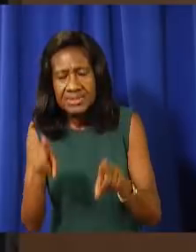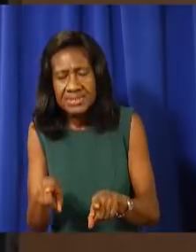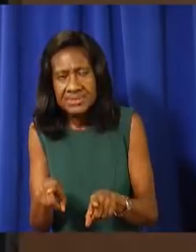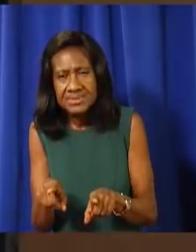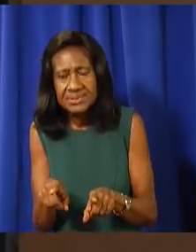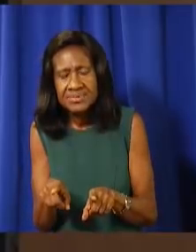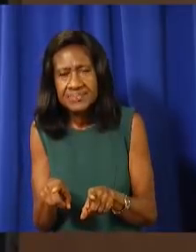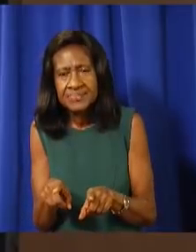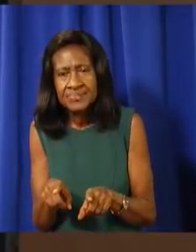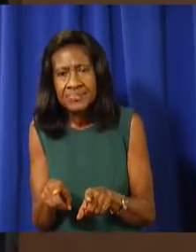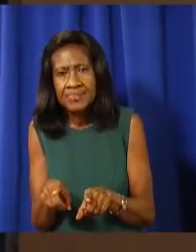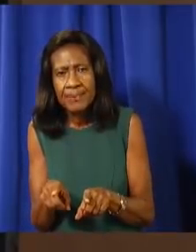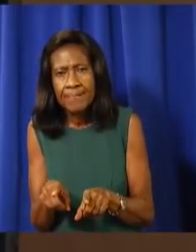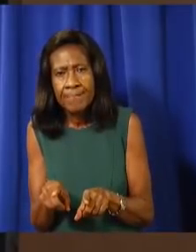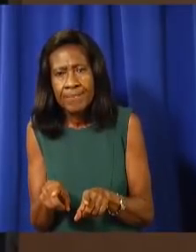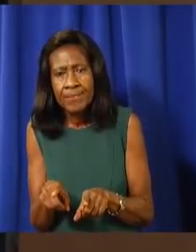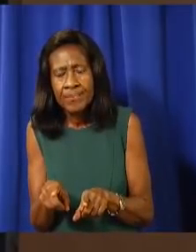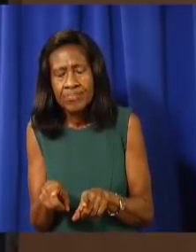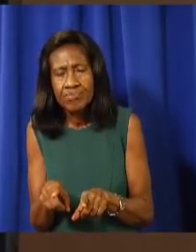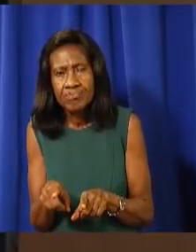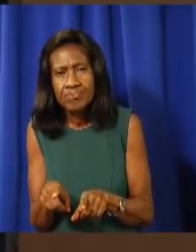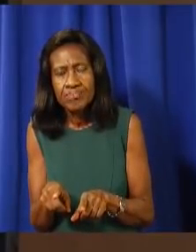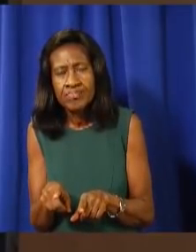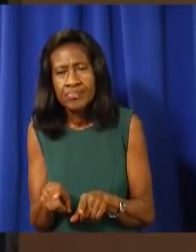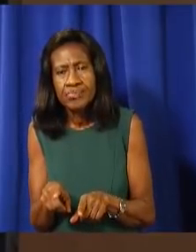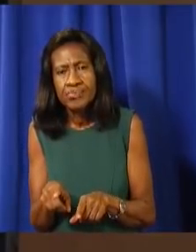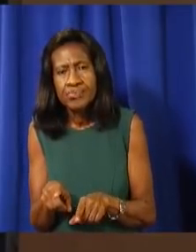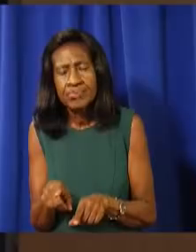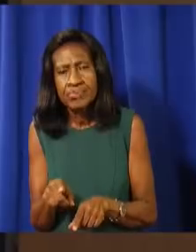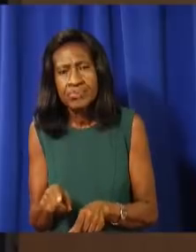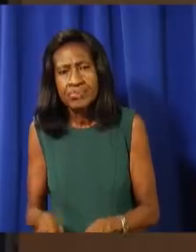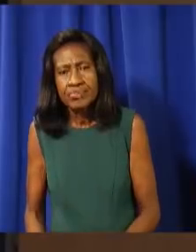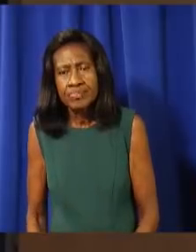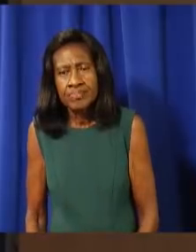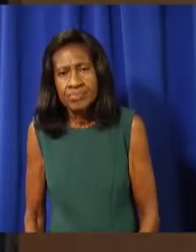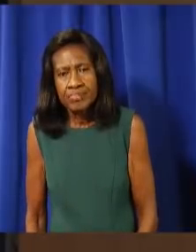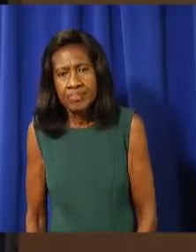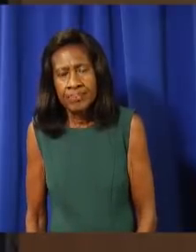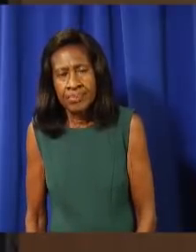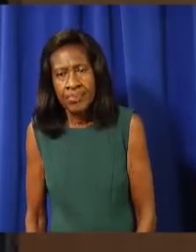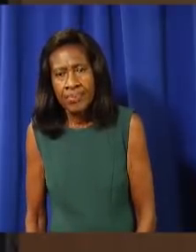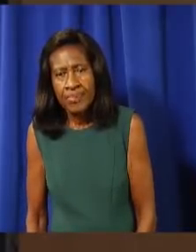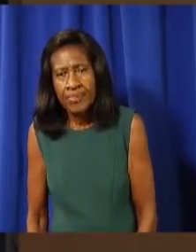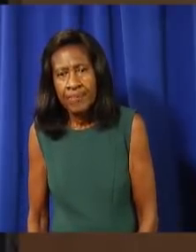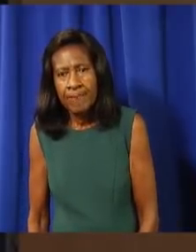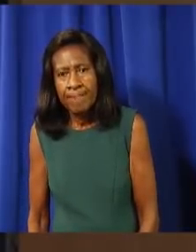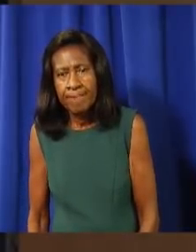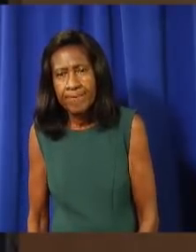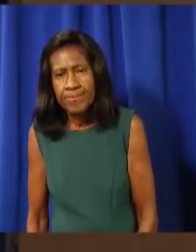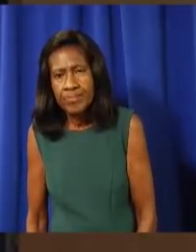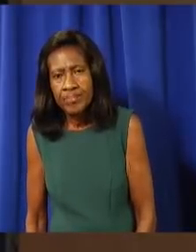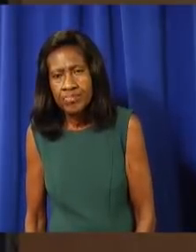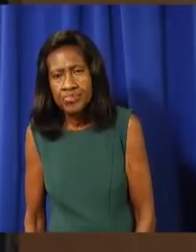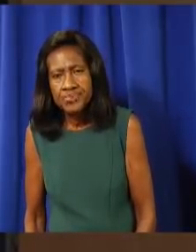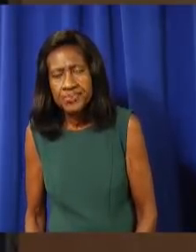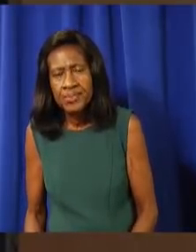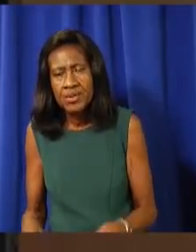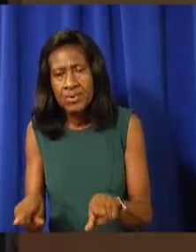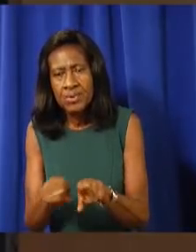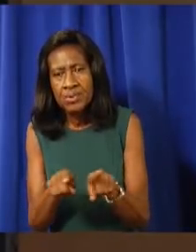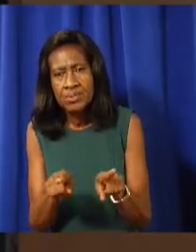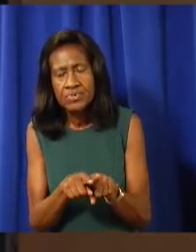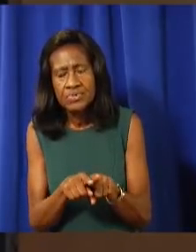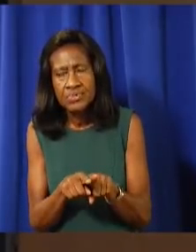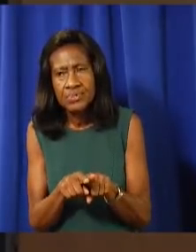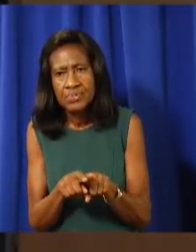who may have the capability also to do PCR testing if needed. Apart from PCR testing, we are looking at other